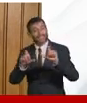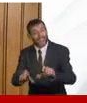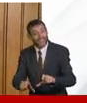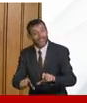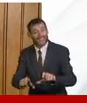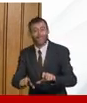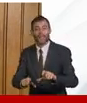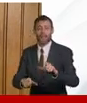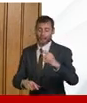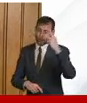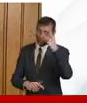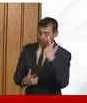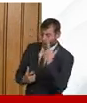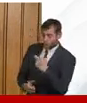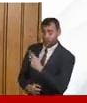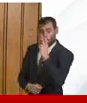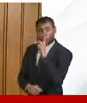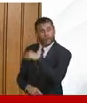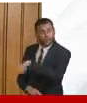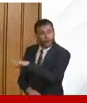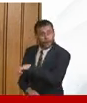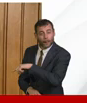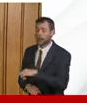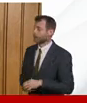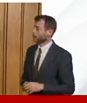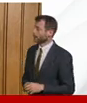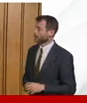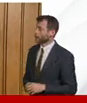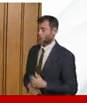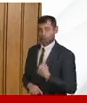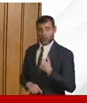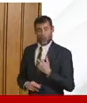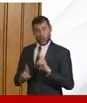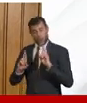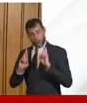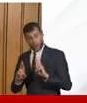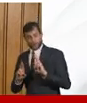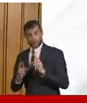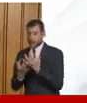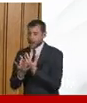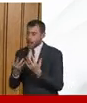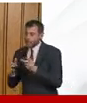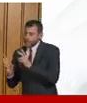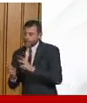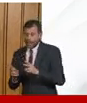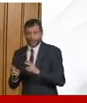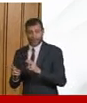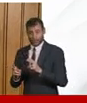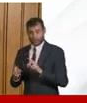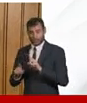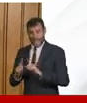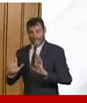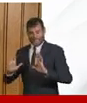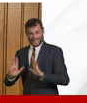look after our elderly we're very much hoping that our death rates will stay low and we will be able to push the uh